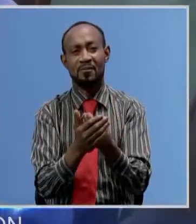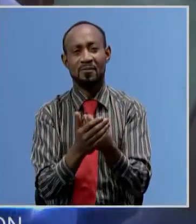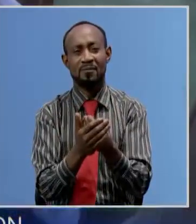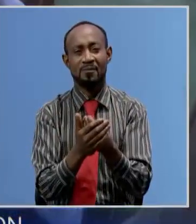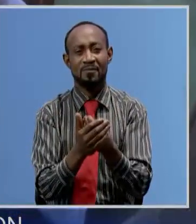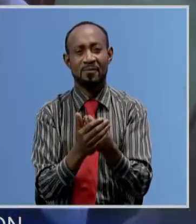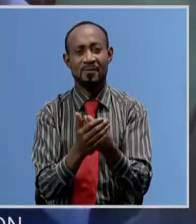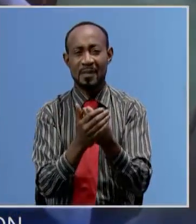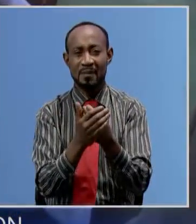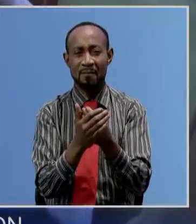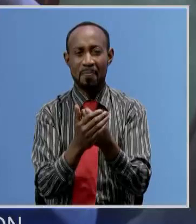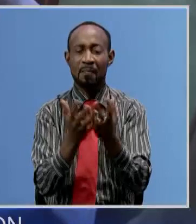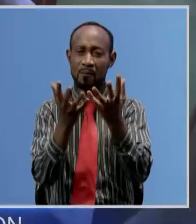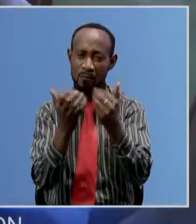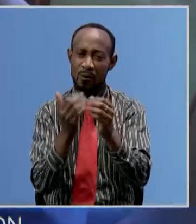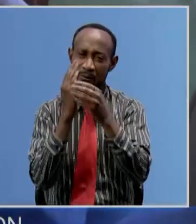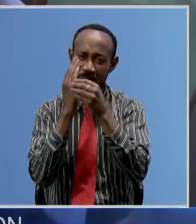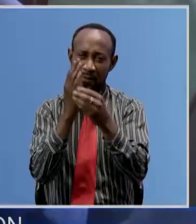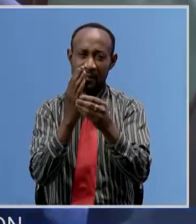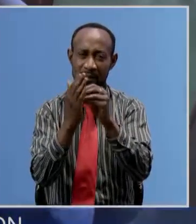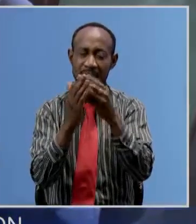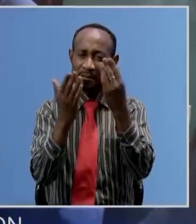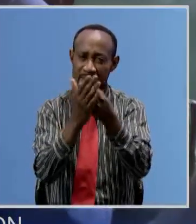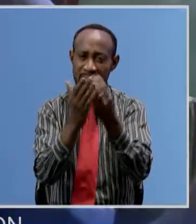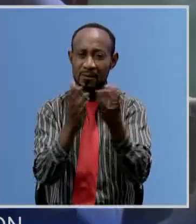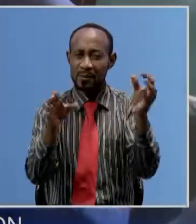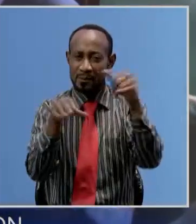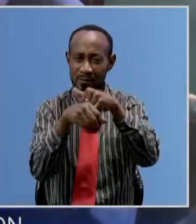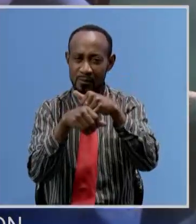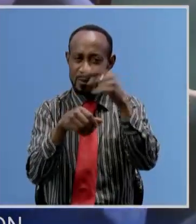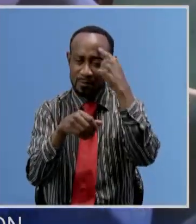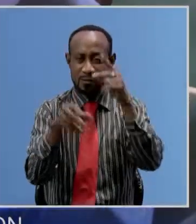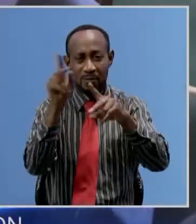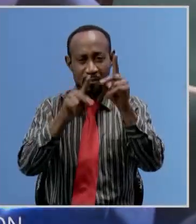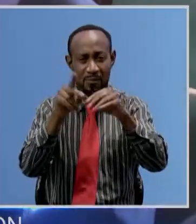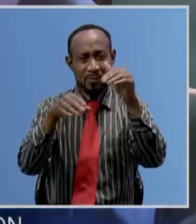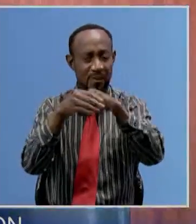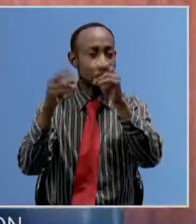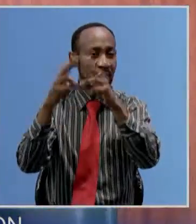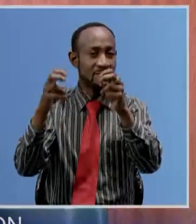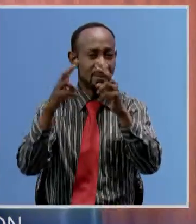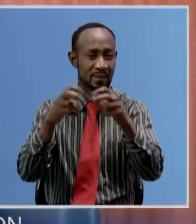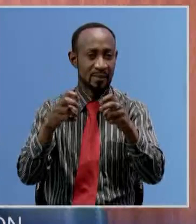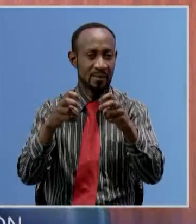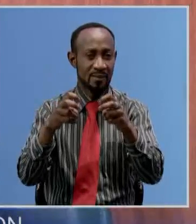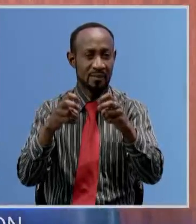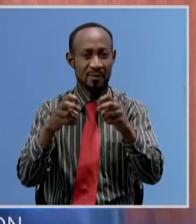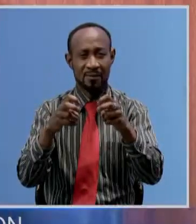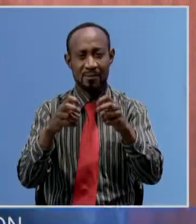specifically again to drive financial inclusion for our country folk that are out there in the rural areas and